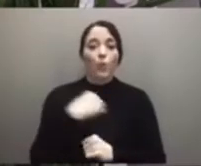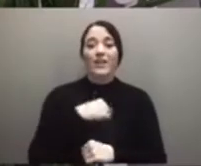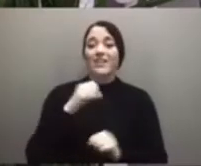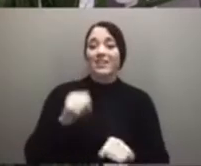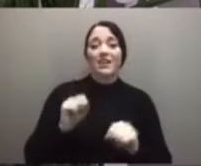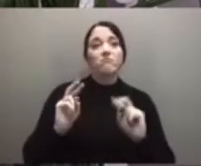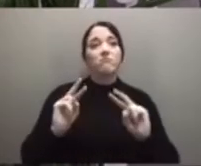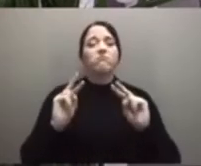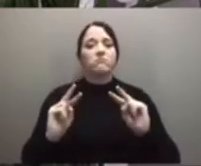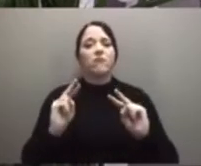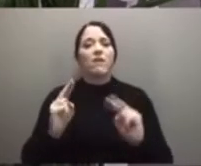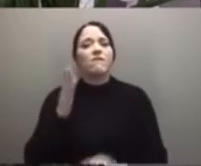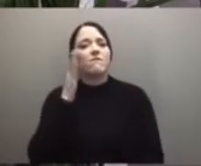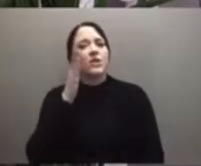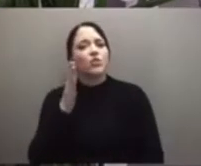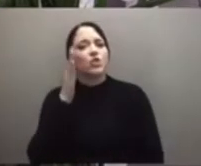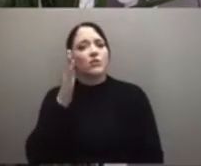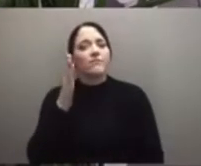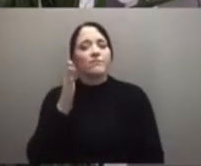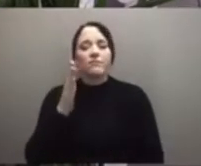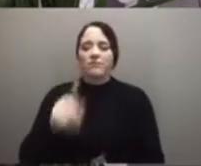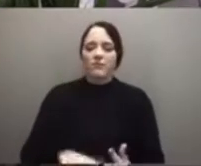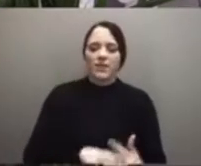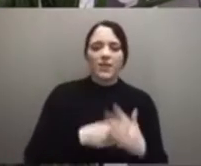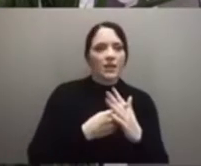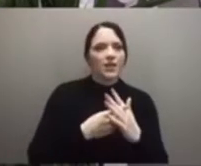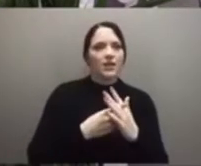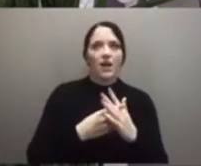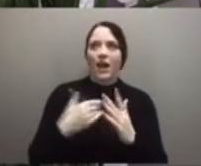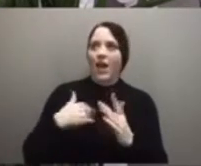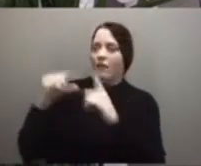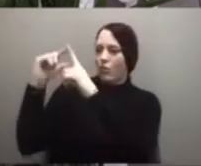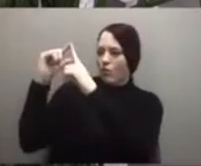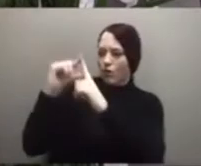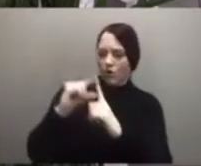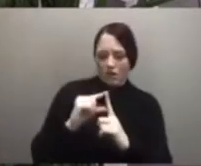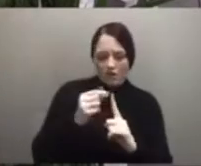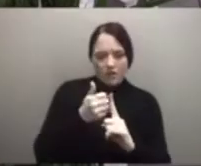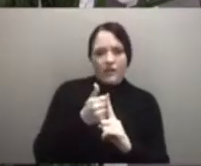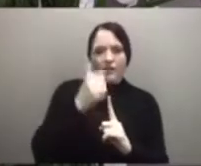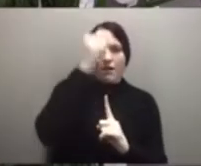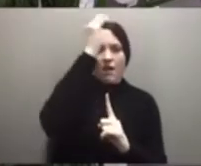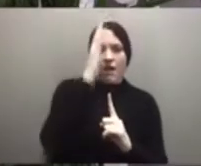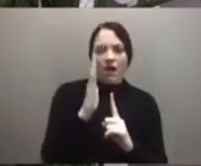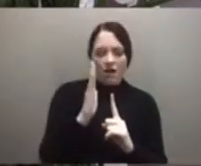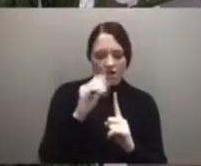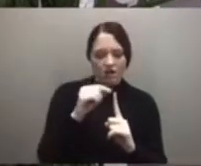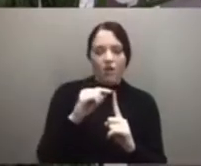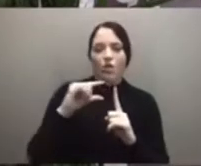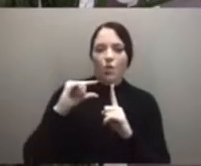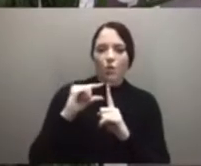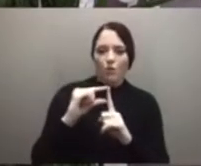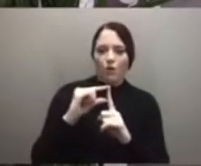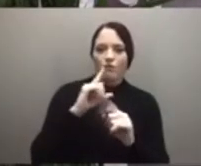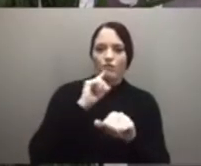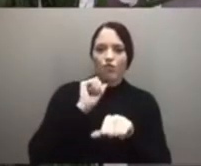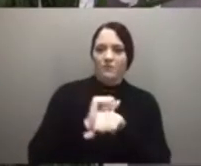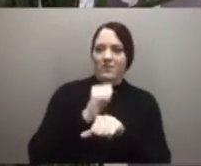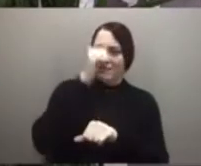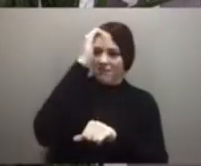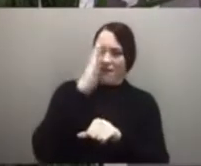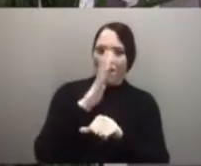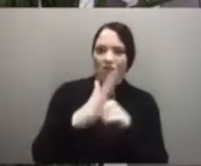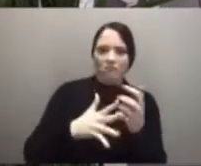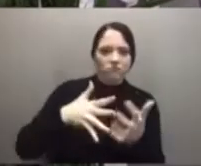was the Word, and the Word was God, and the Word is God. There is